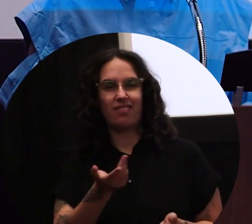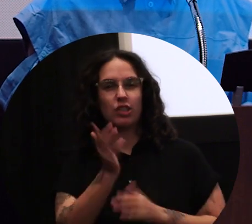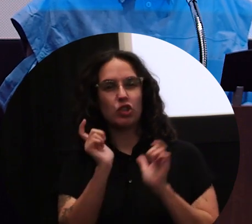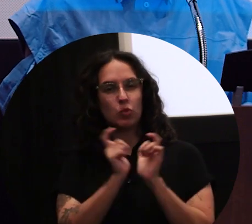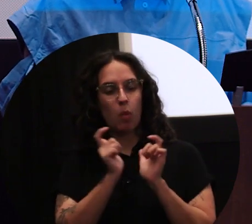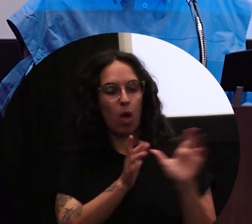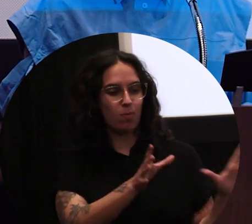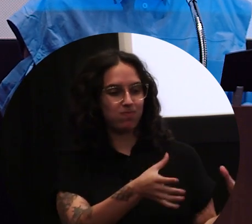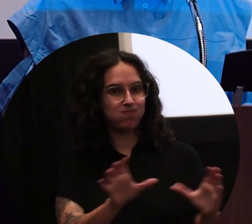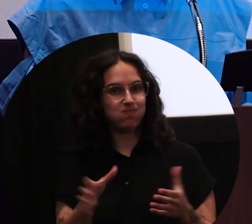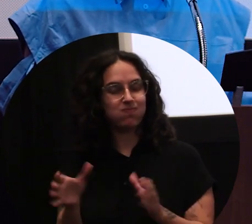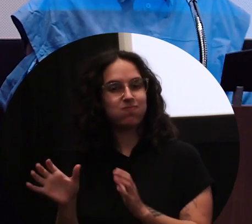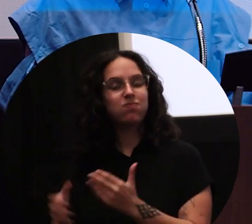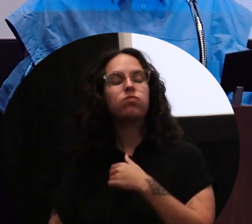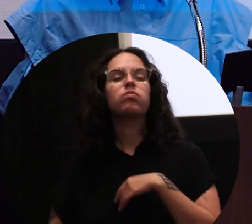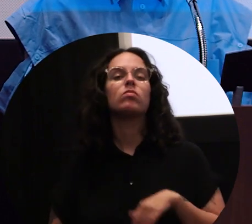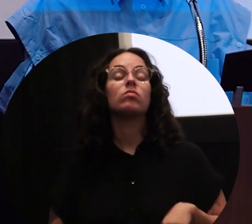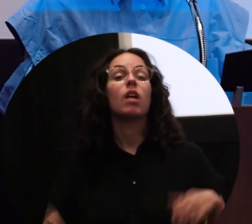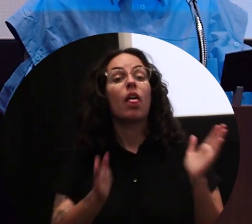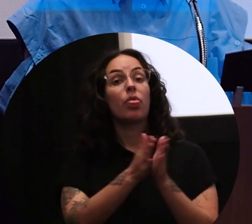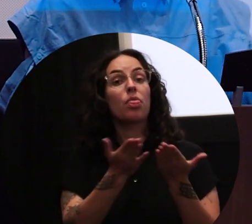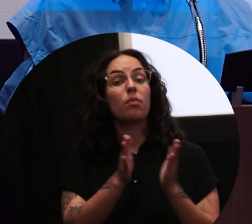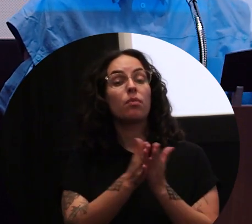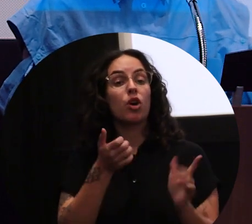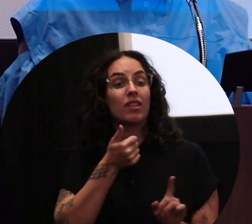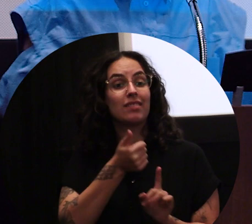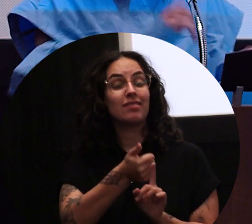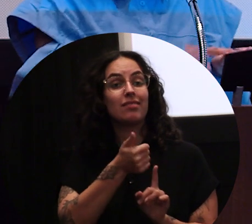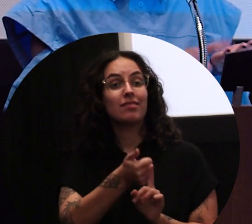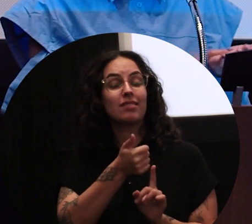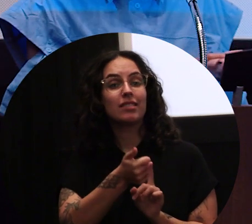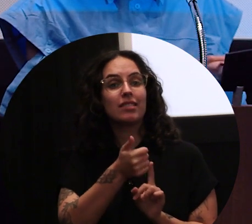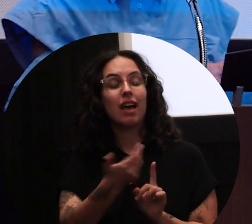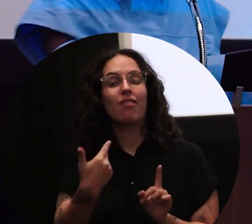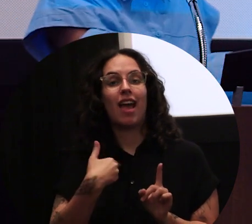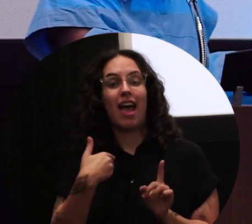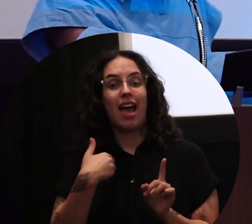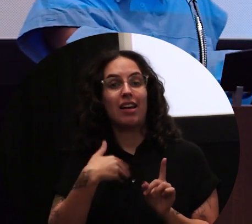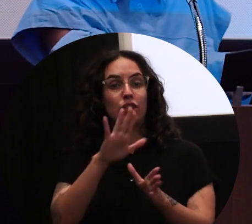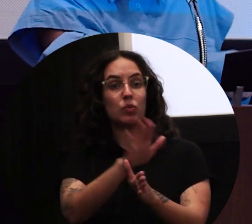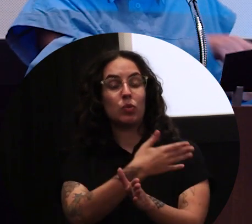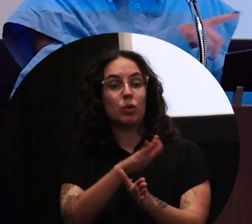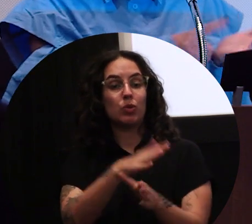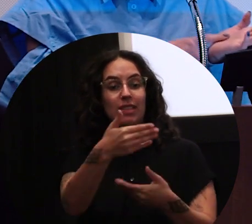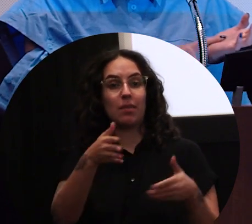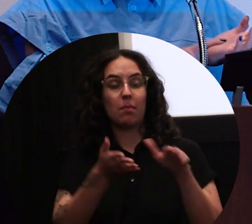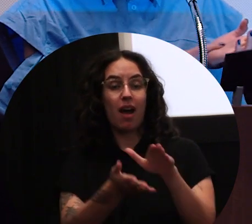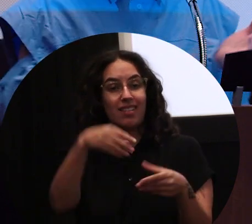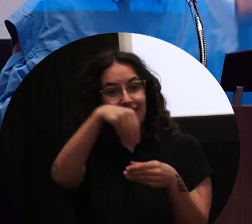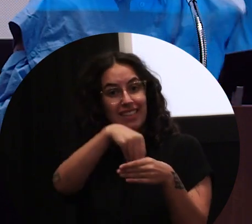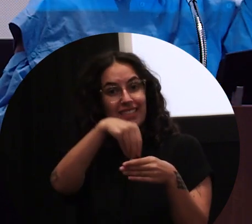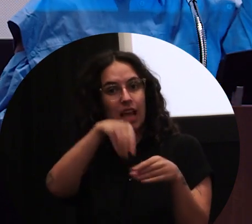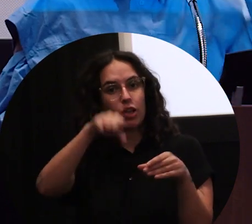It is a book that has a rechargeable music play box, which is at the top, you can see there's a little play